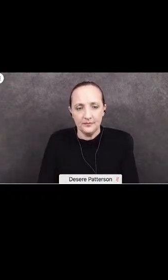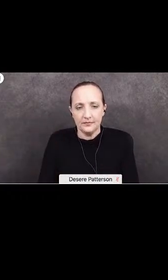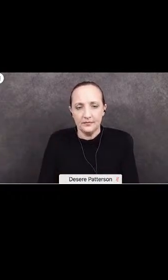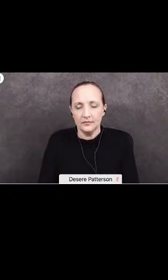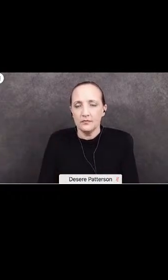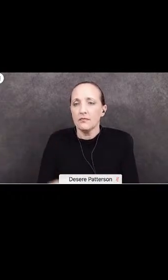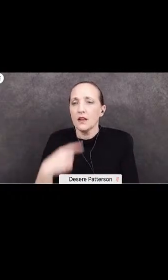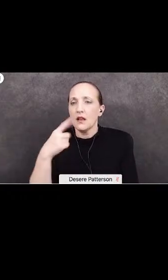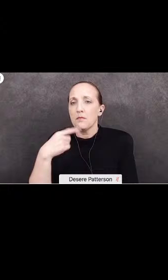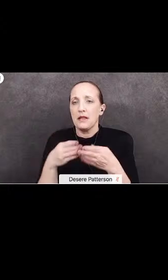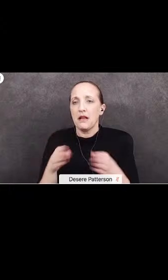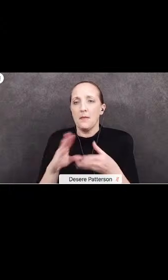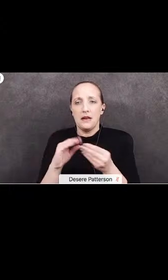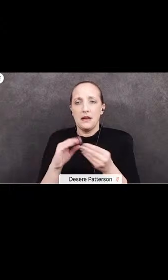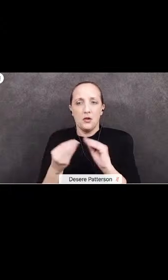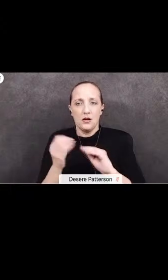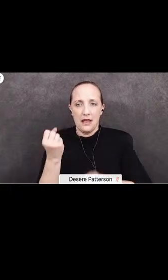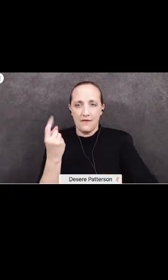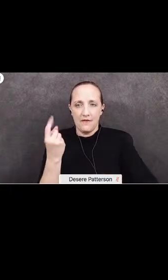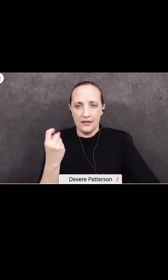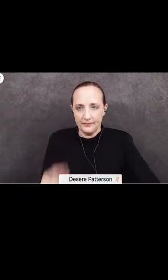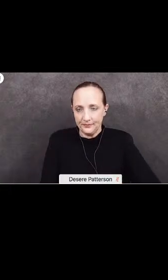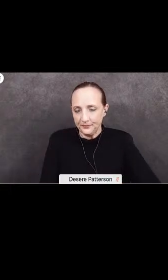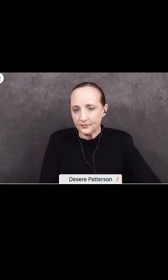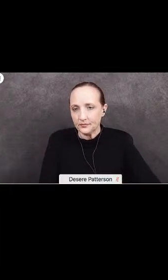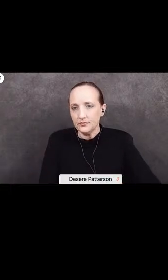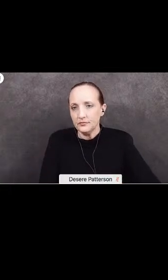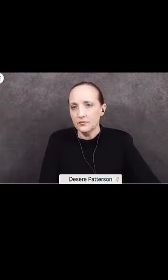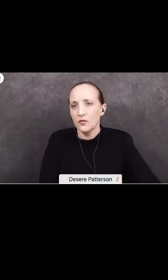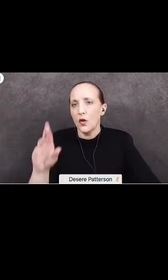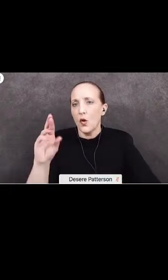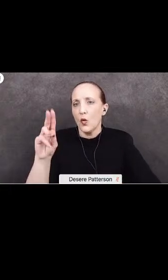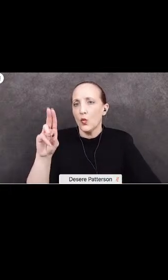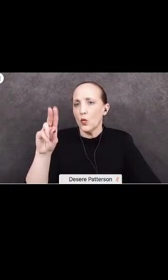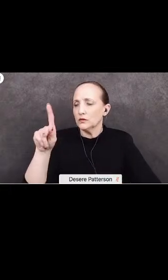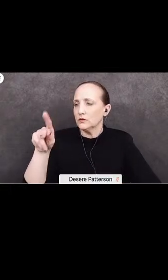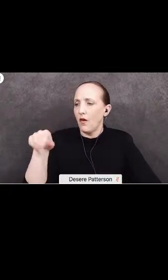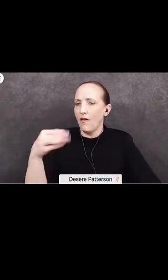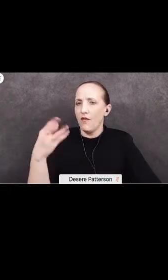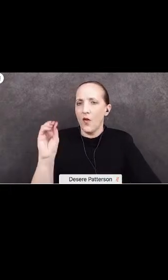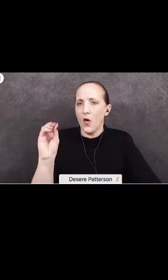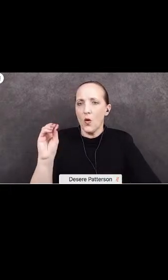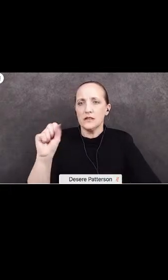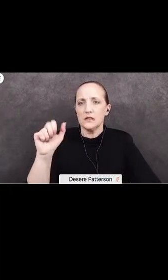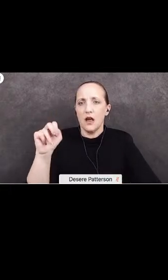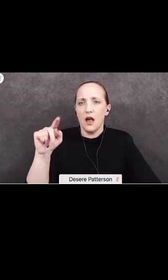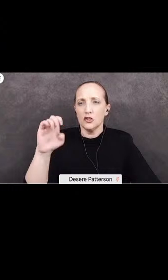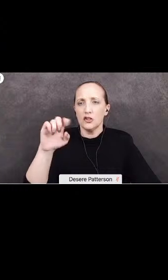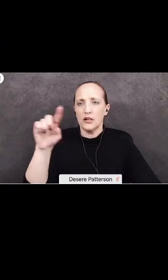Public comment number 11, Rodolfo Sanchez Jr., an employee.